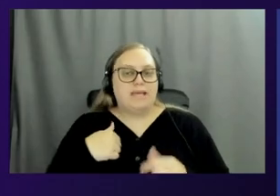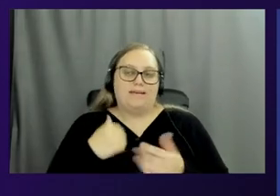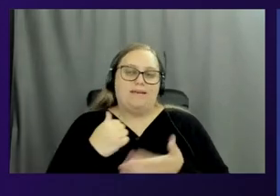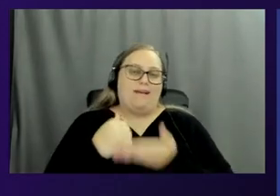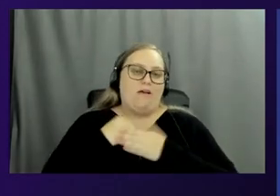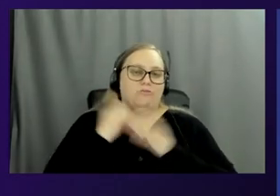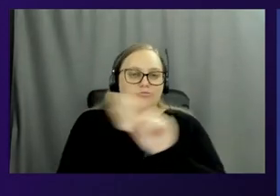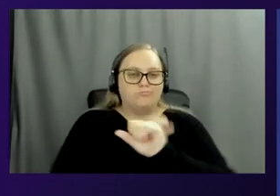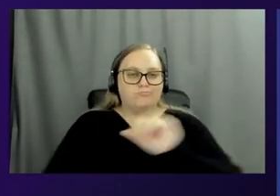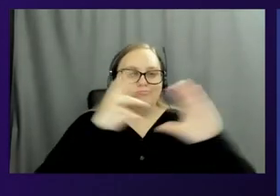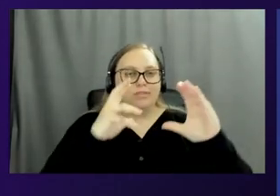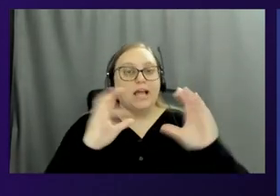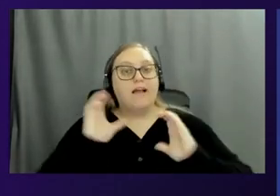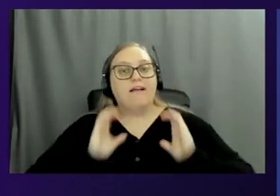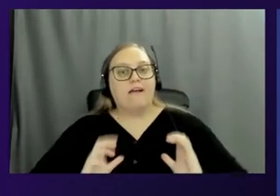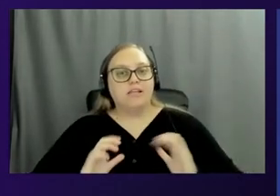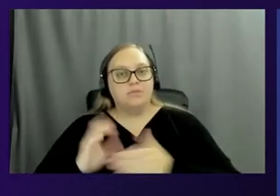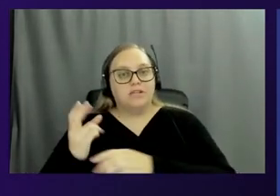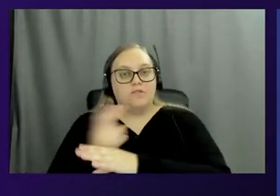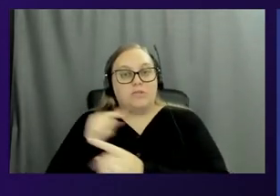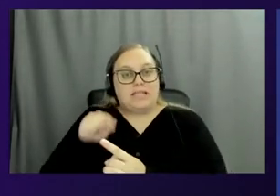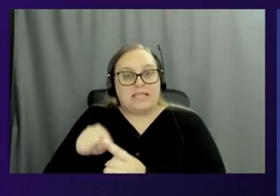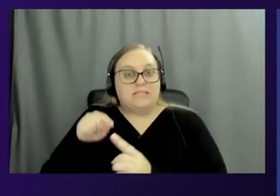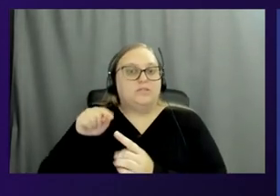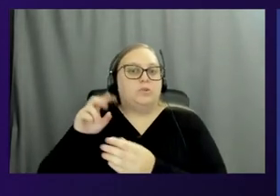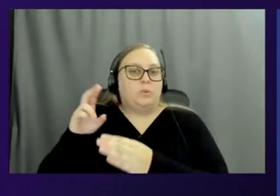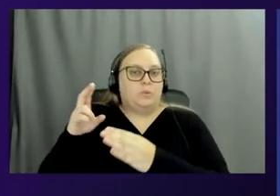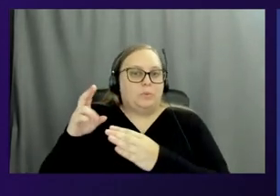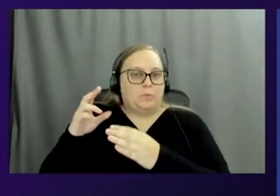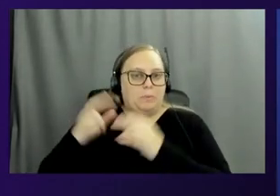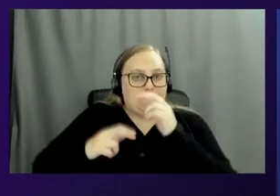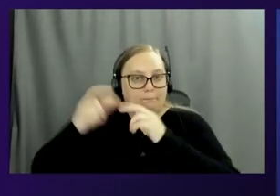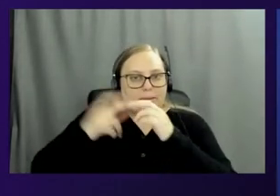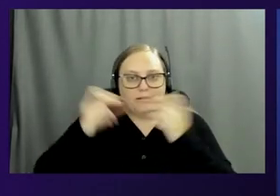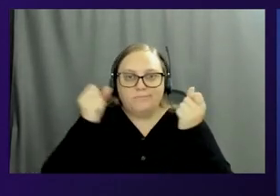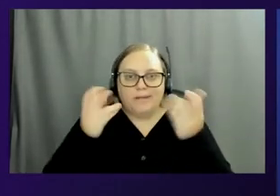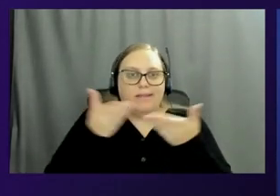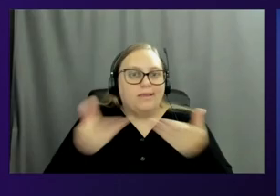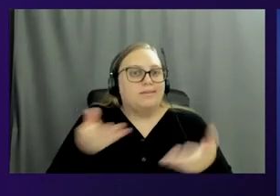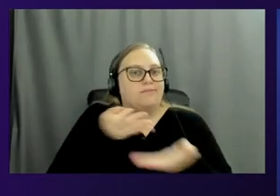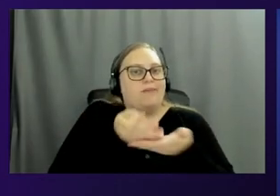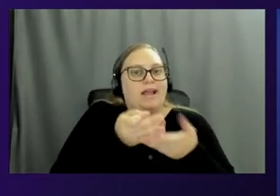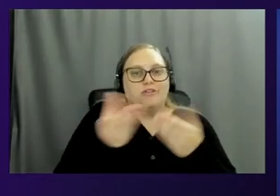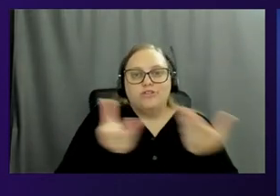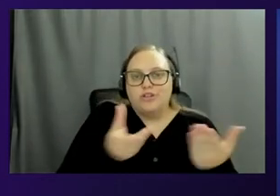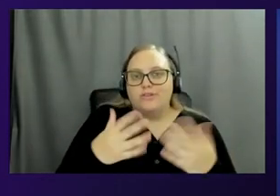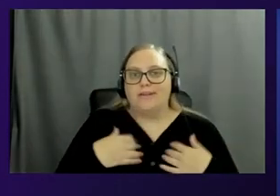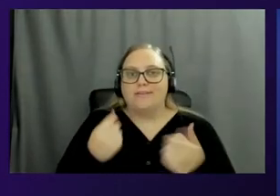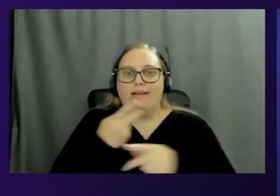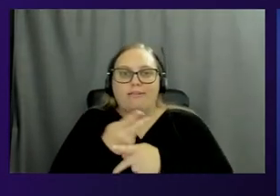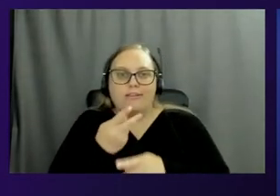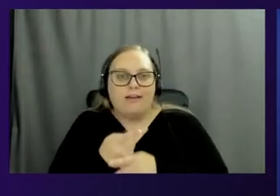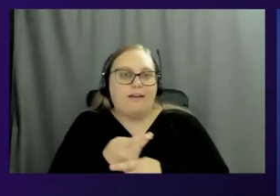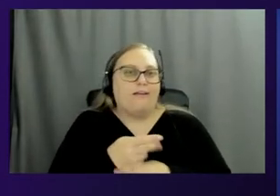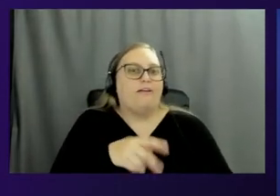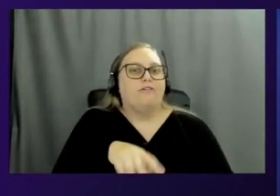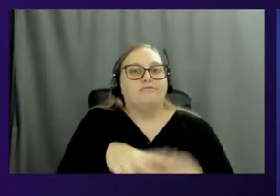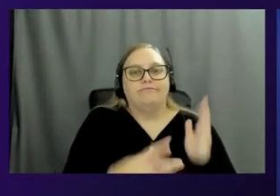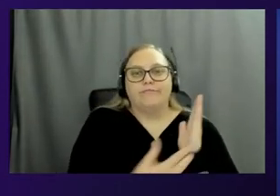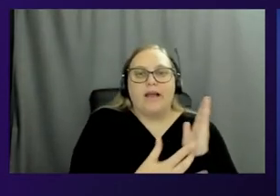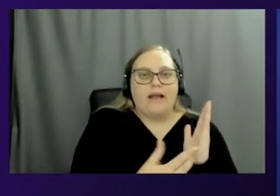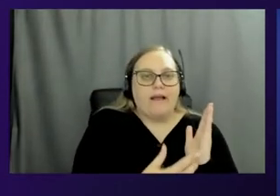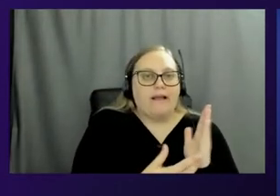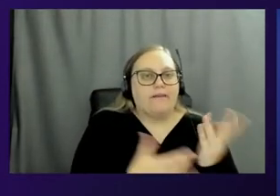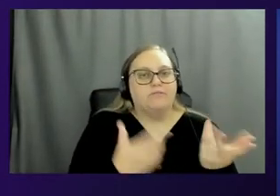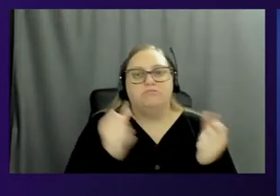leveraged it to build all, all this type of solution. We've seen use cases in blockchain, financial services, healthcare, uh, in, in ag tech. Um, we've